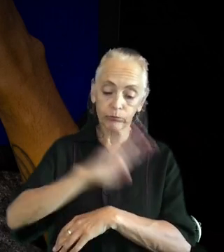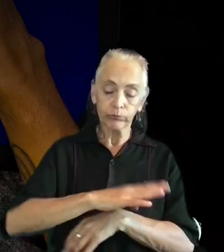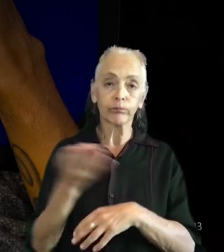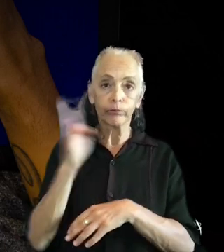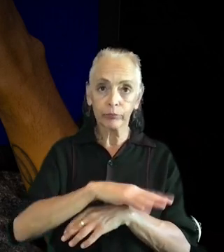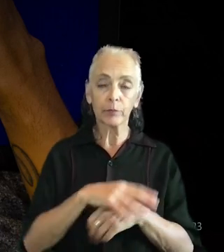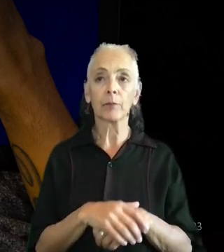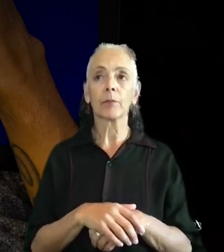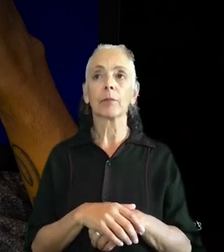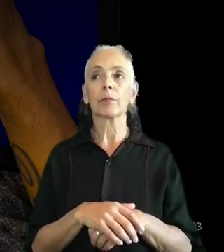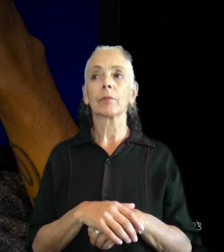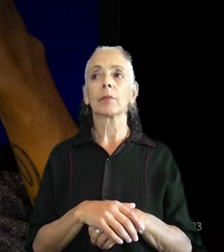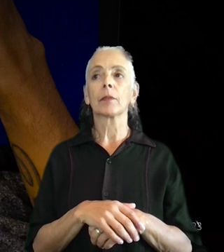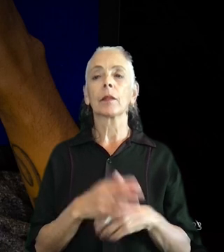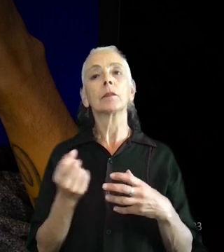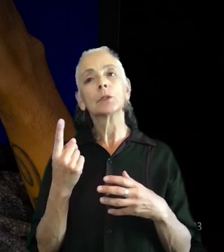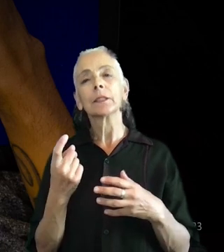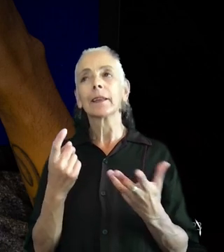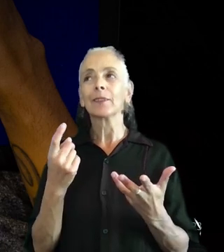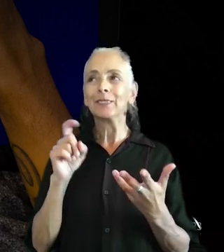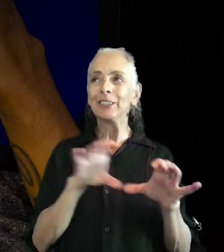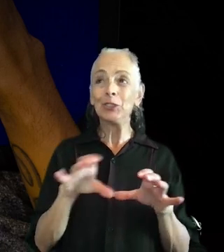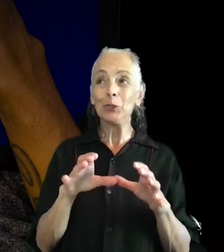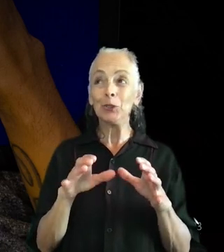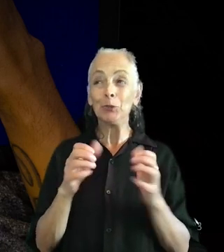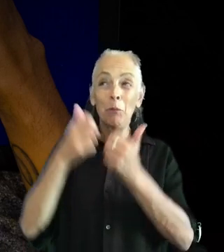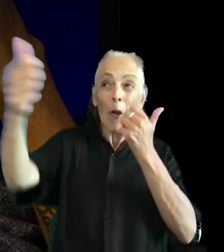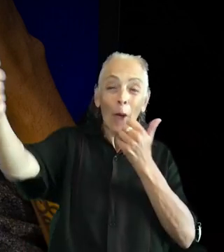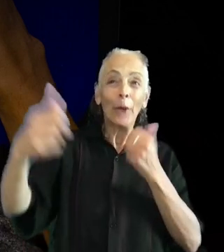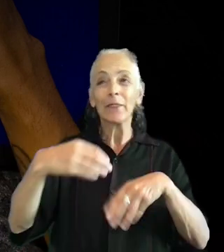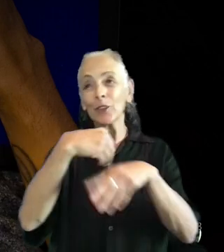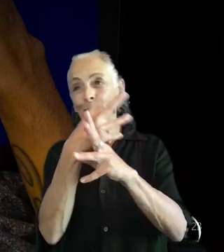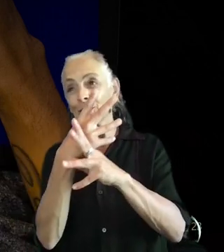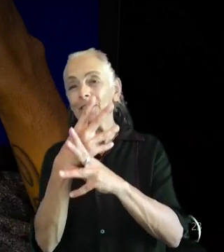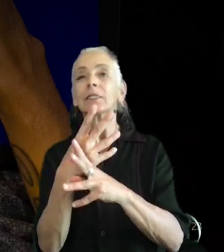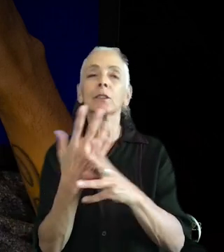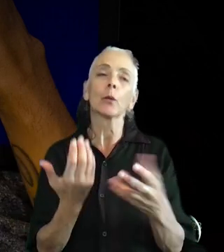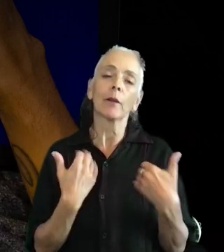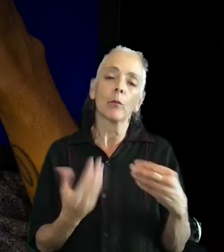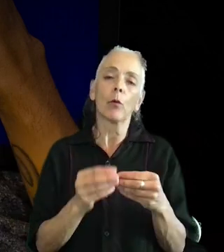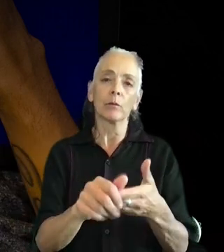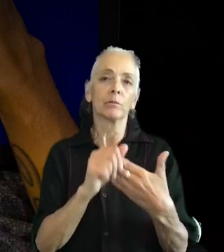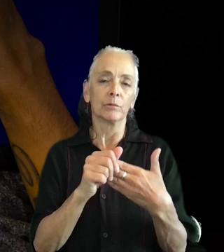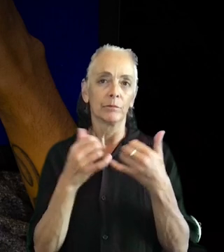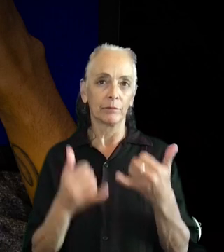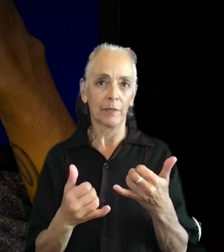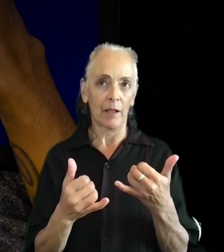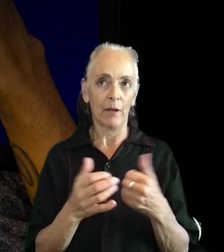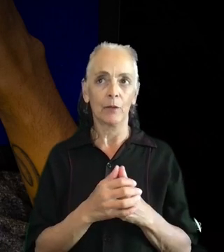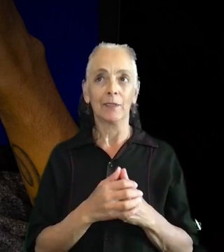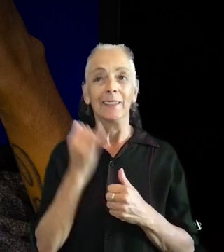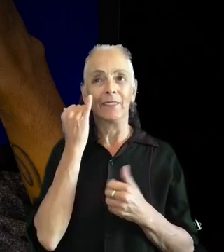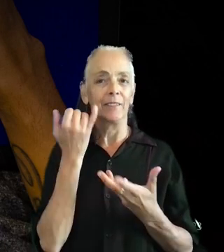necessity of having to do these remotely and virtually, we've actually been able to be a lot more flexible for studios who may not have